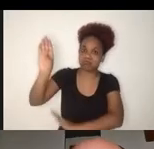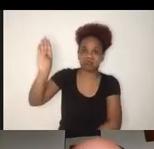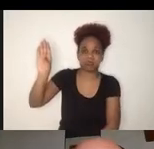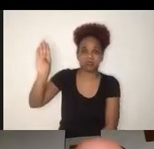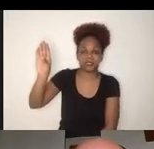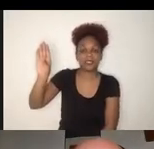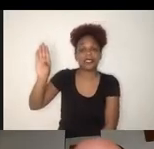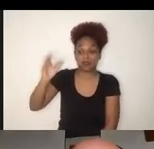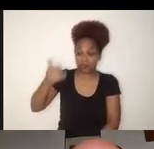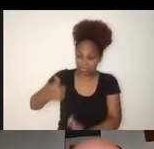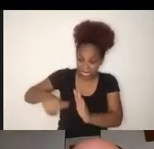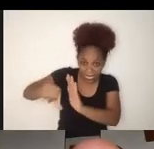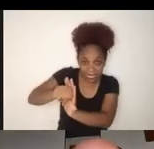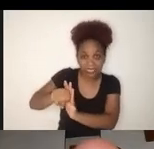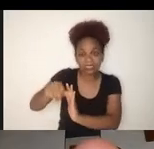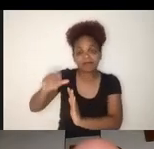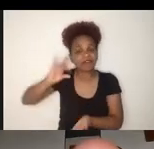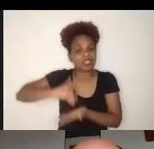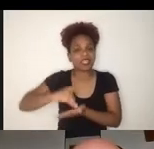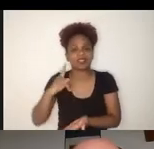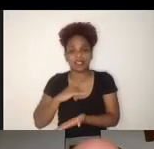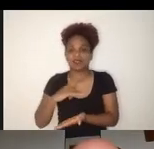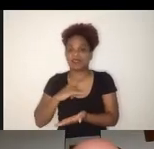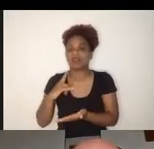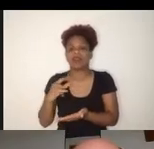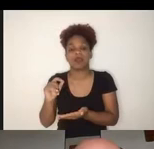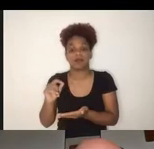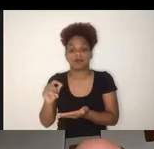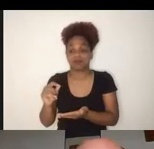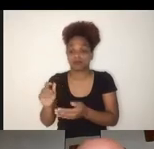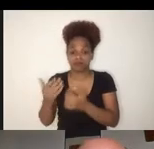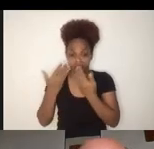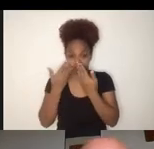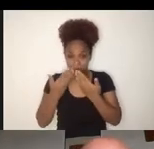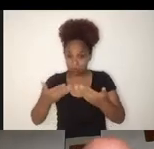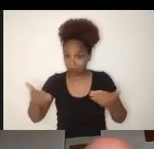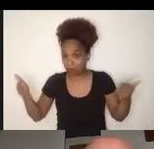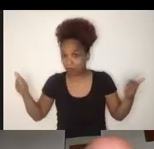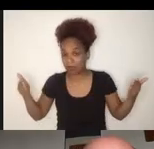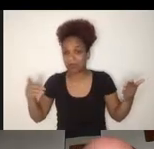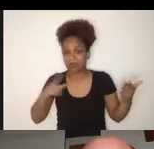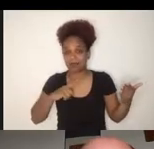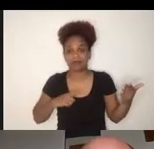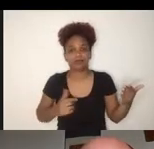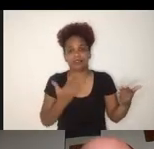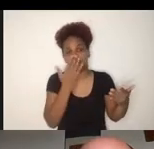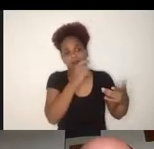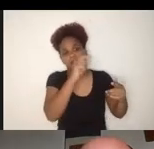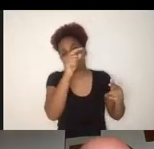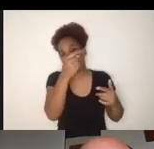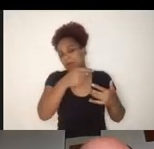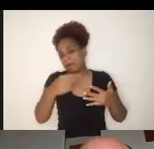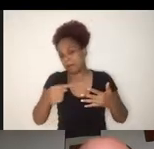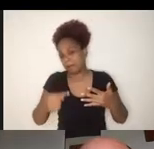amplified all kinds of indicators referring to educational inequality.